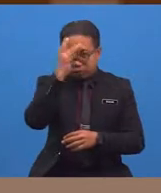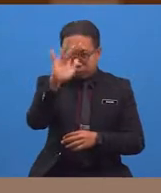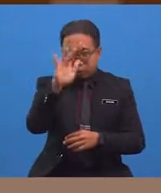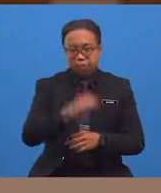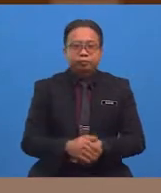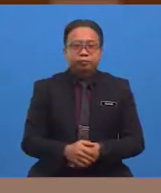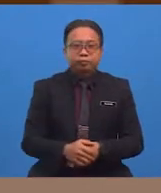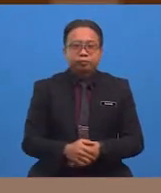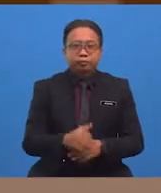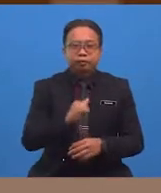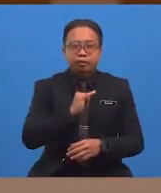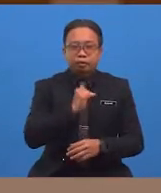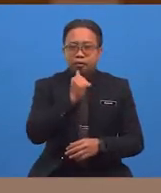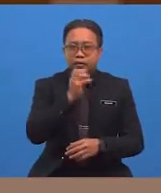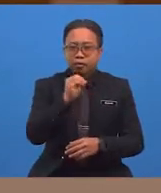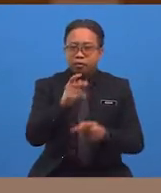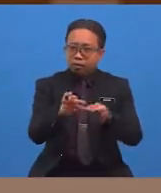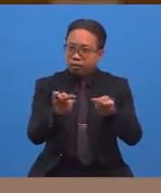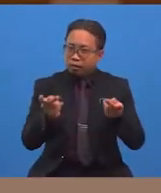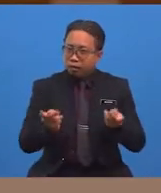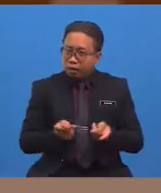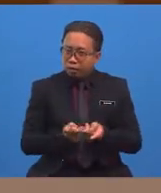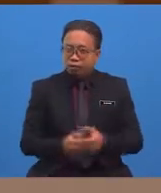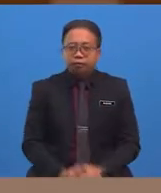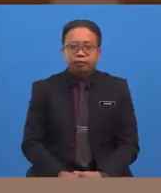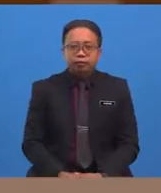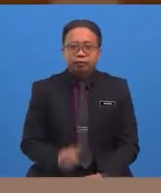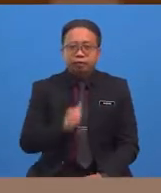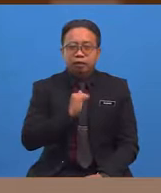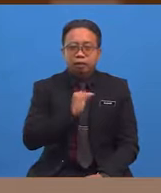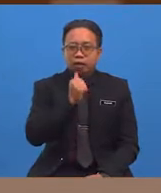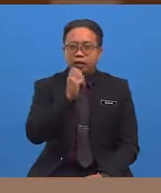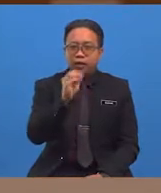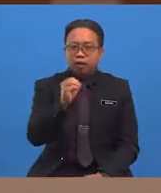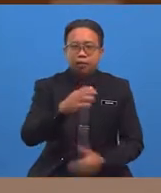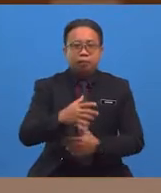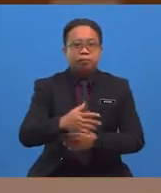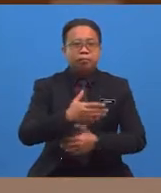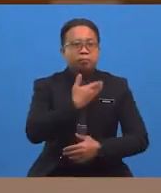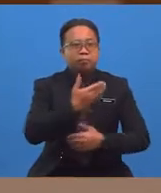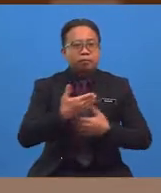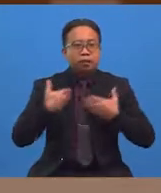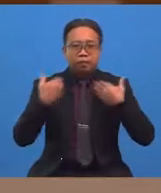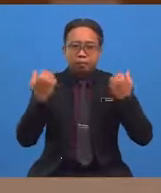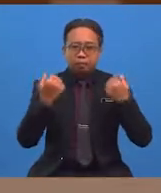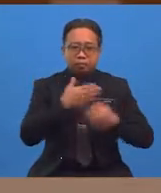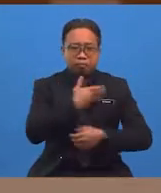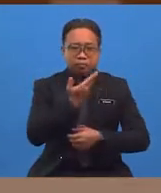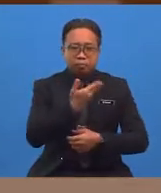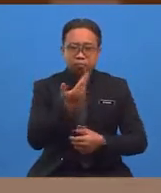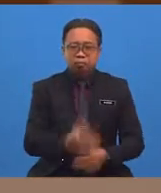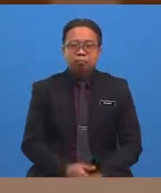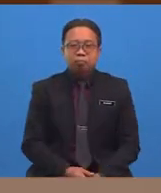am smart. I am kind. I am kind. I am happy. I am happy.